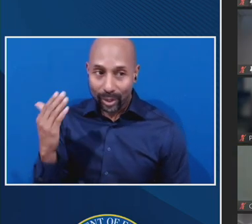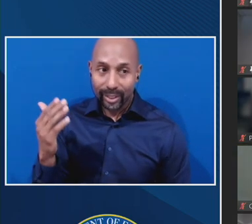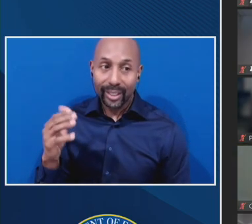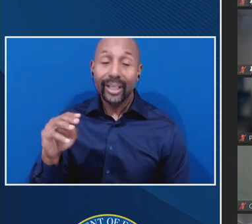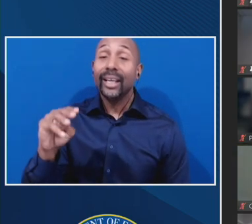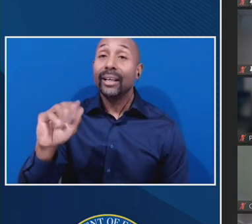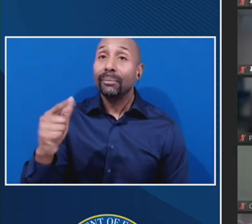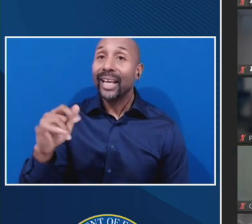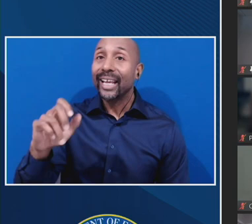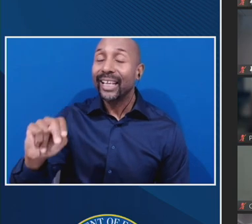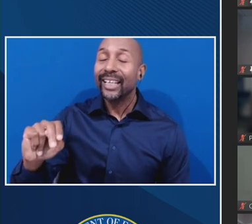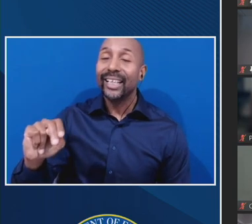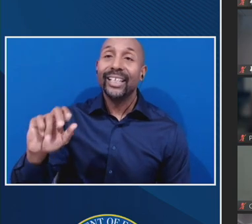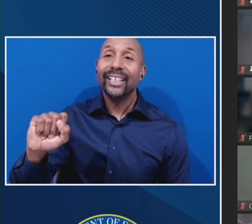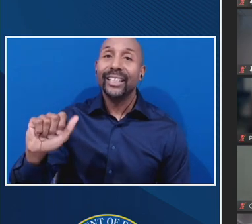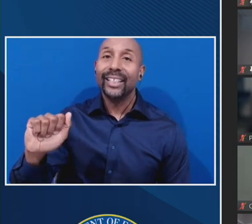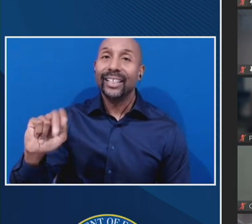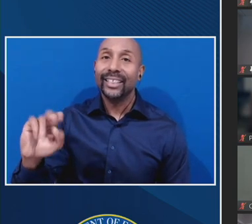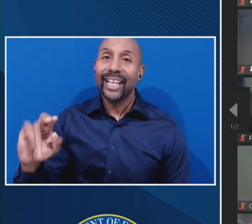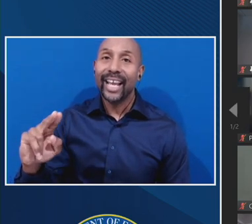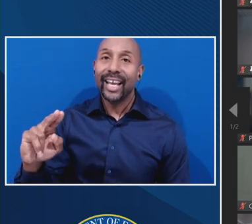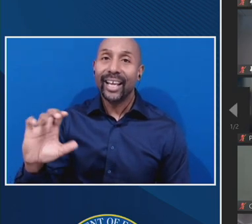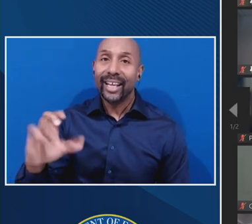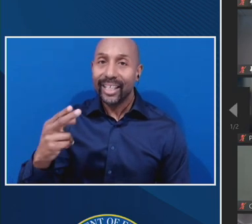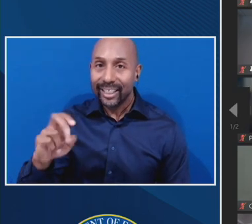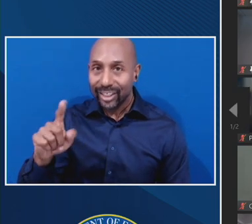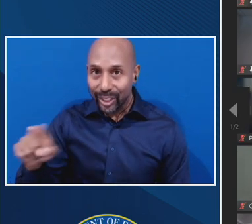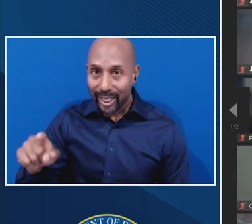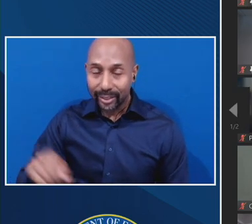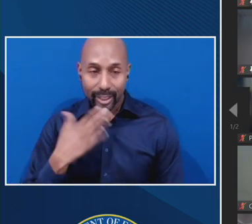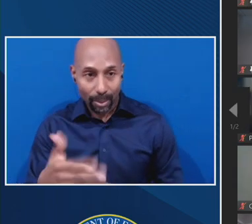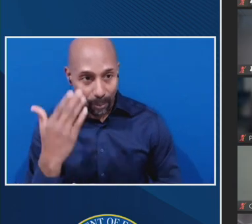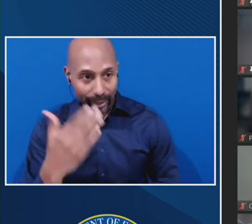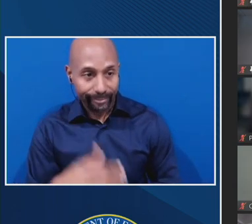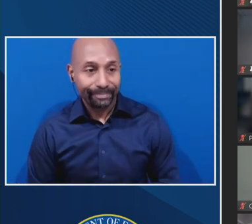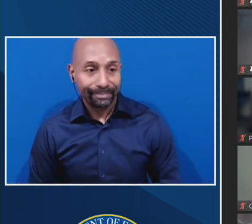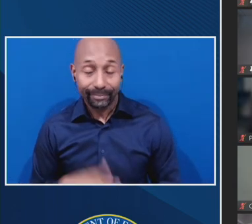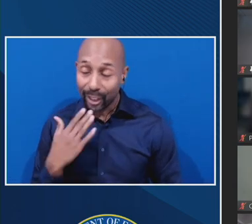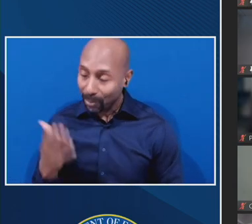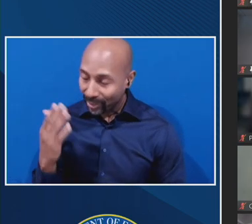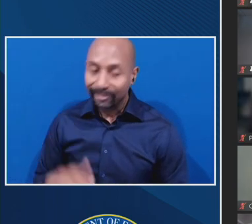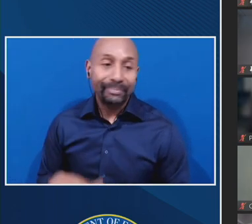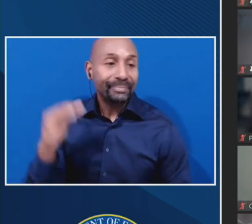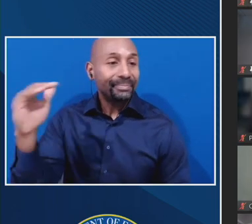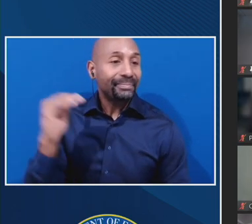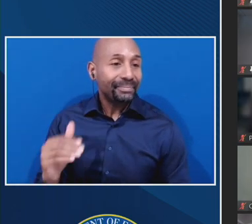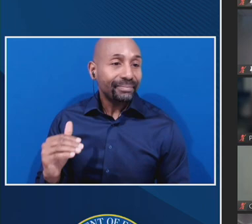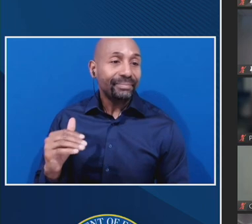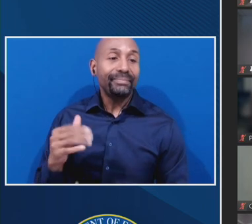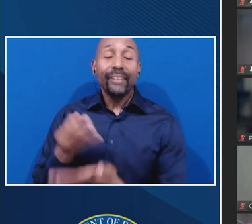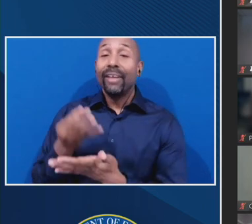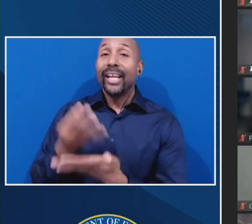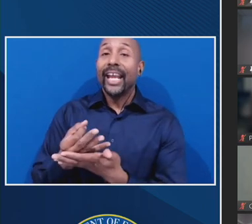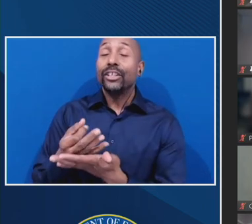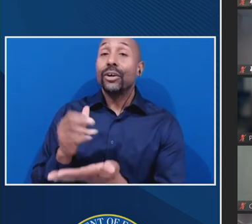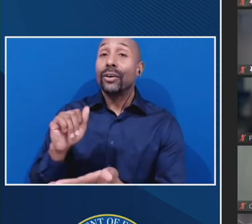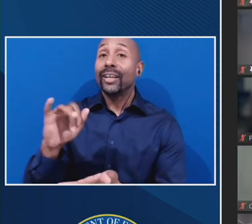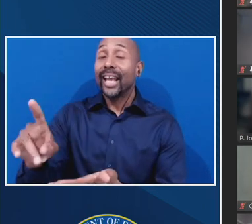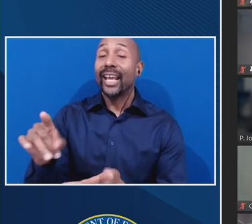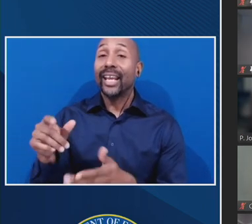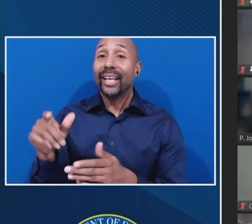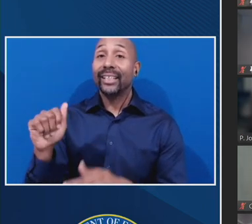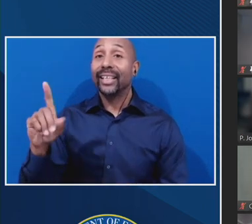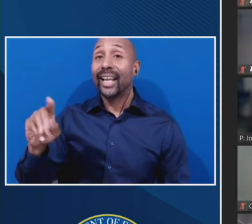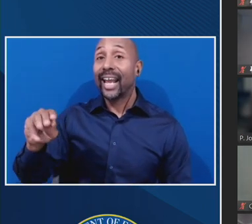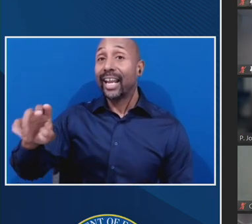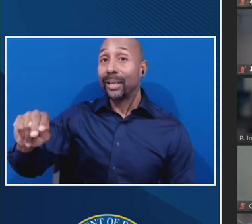Sanchez. Good morning. Good morning, Maheen. Next, we have our financial aid administrators. Joellen